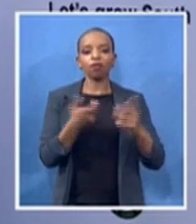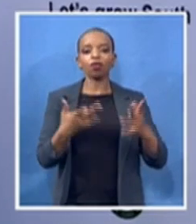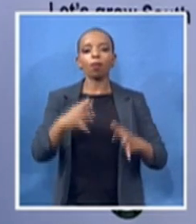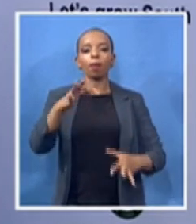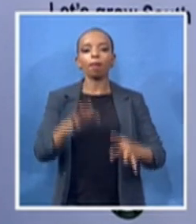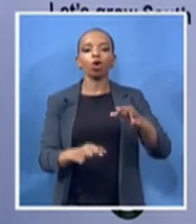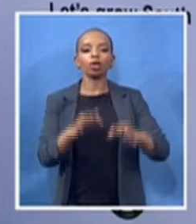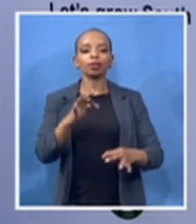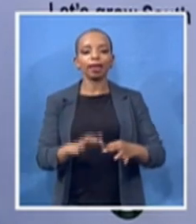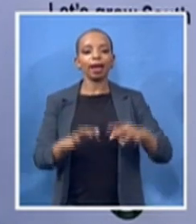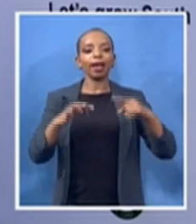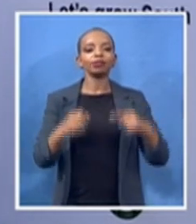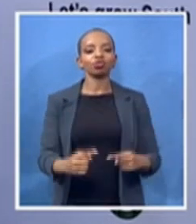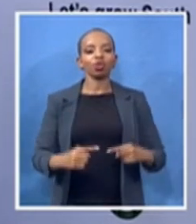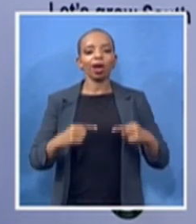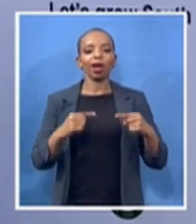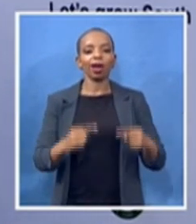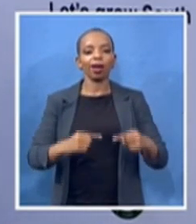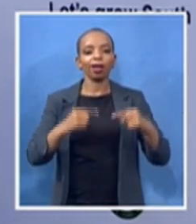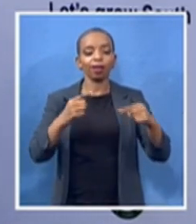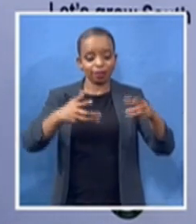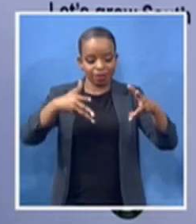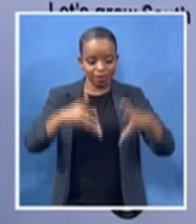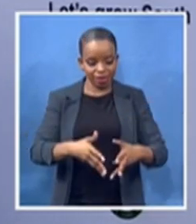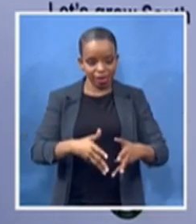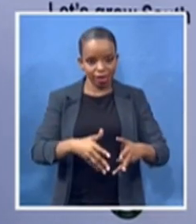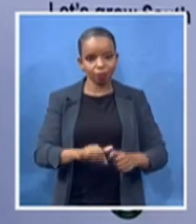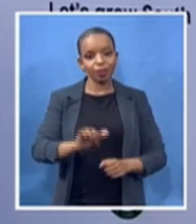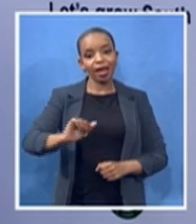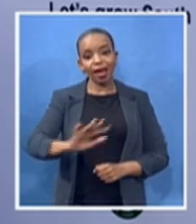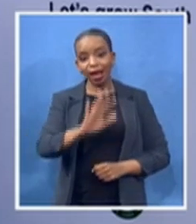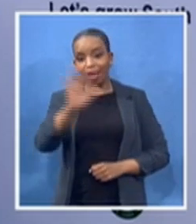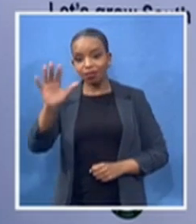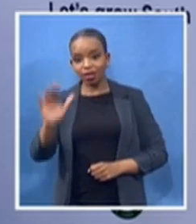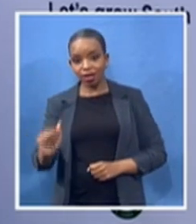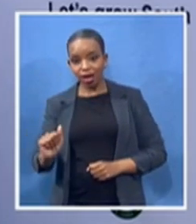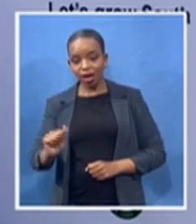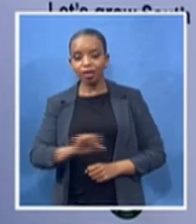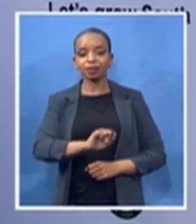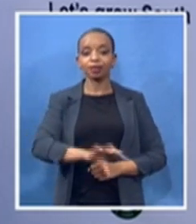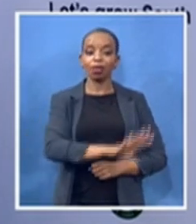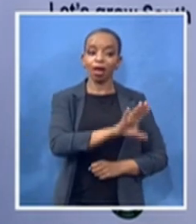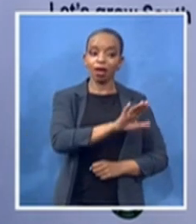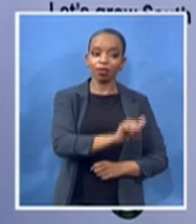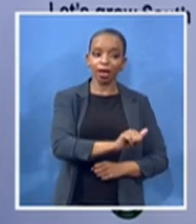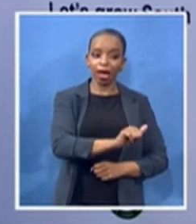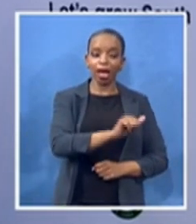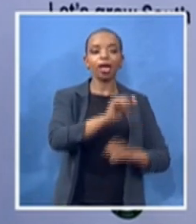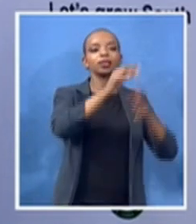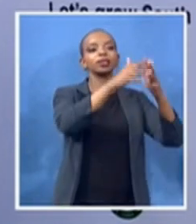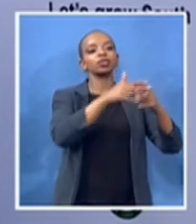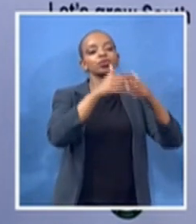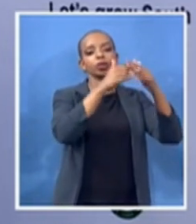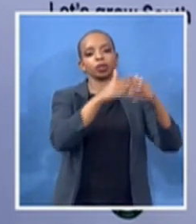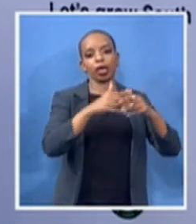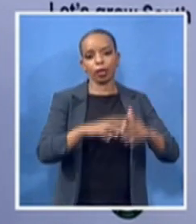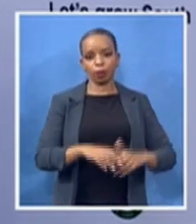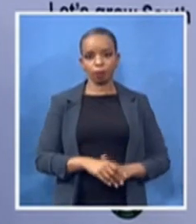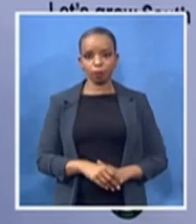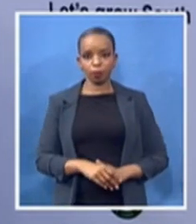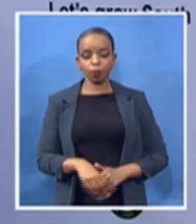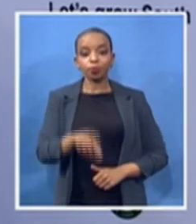or in south africa and in the usa and this is the history that remains a symbol of justice